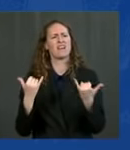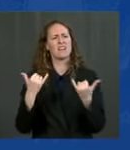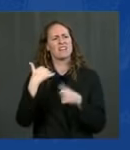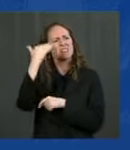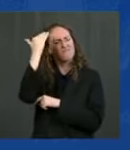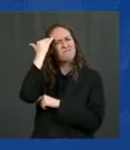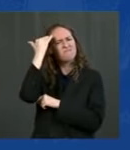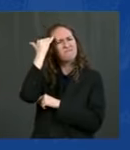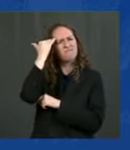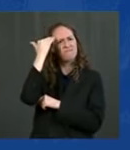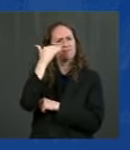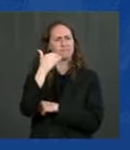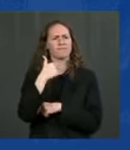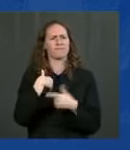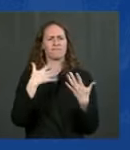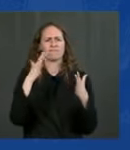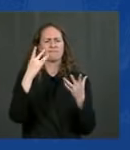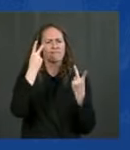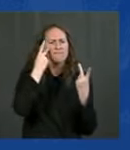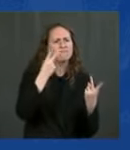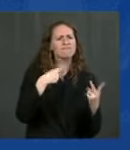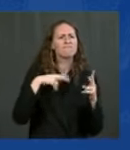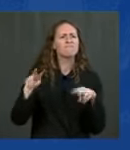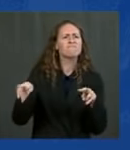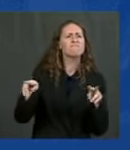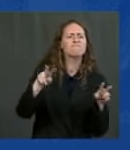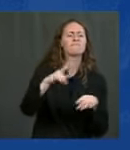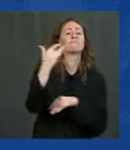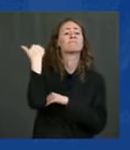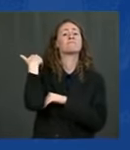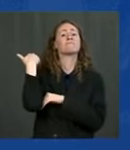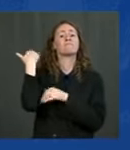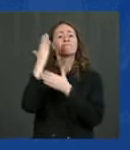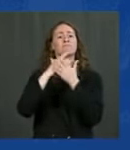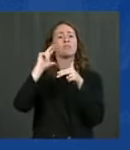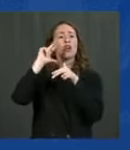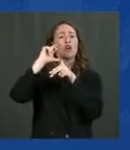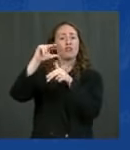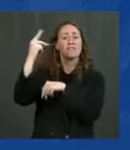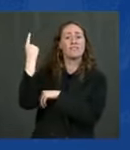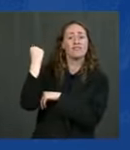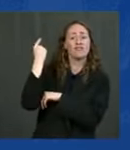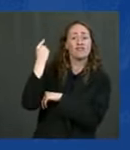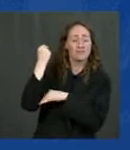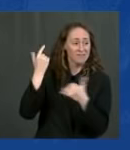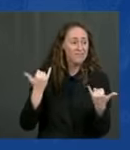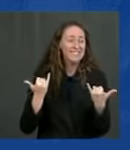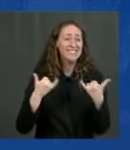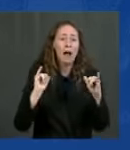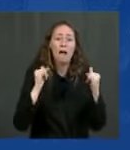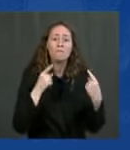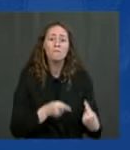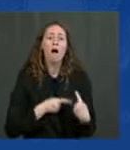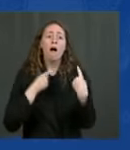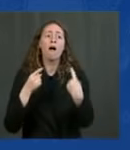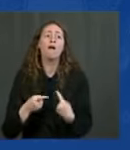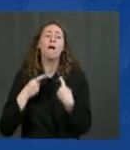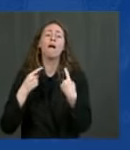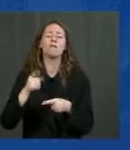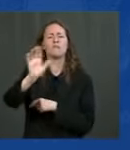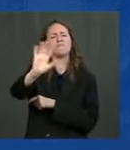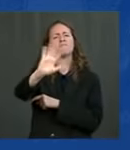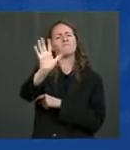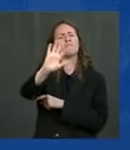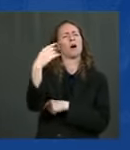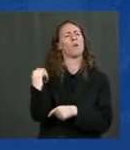year are still hurting from Hurricane Laura I want you to know we're going to be here for you and with regard to Lake Charles